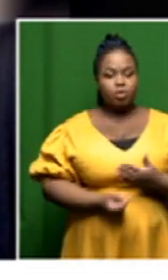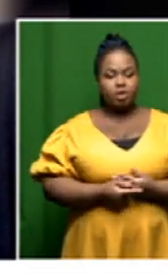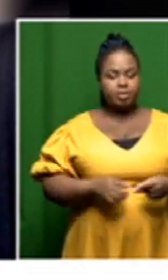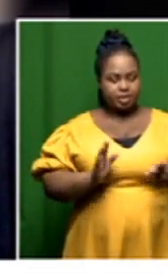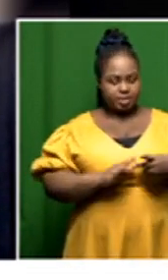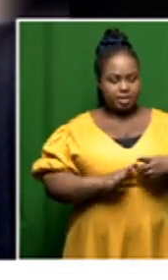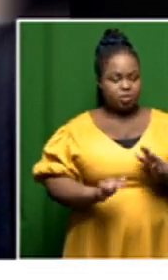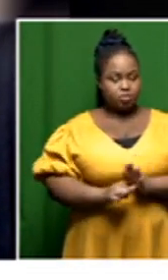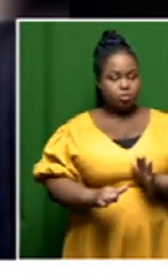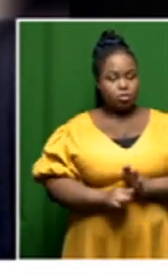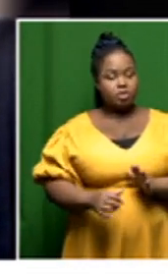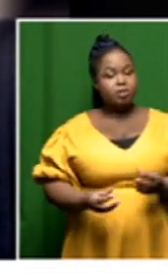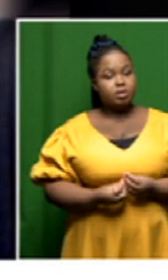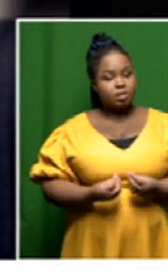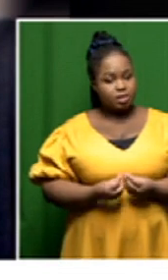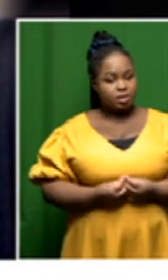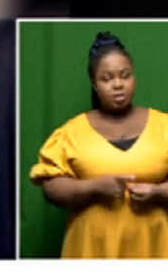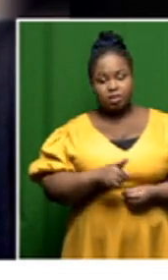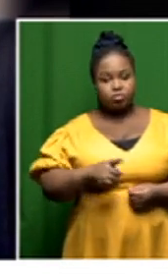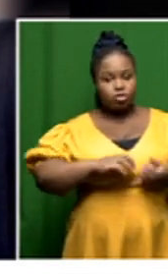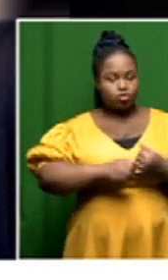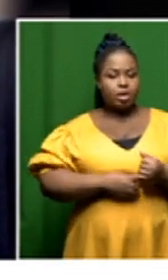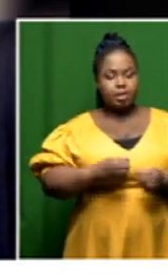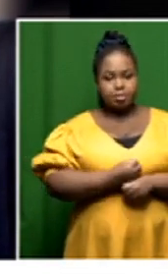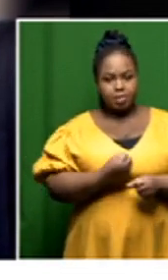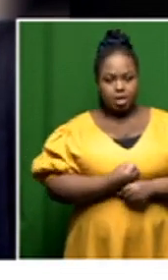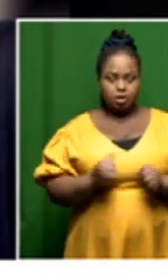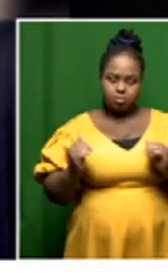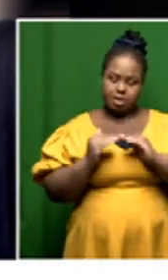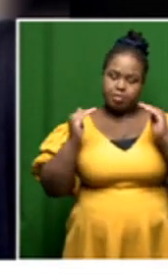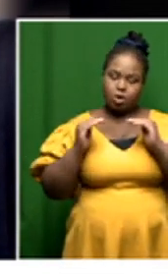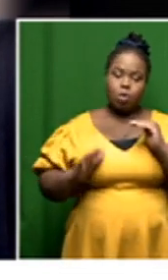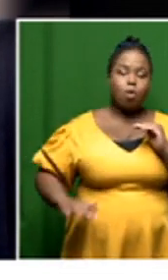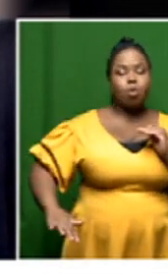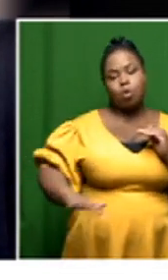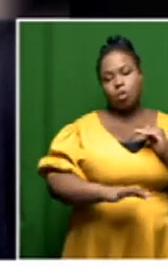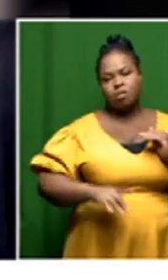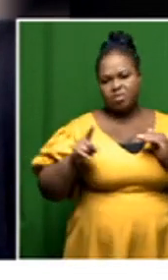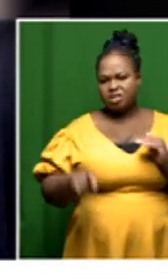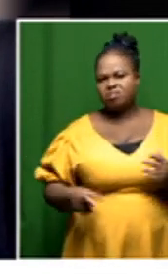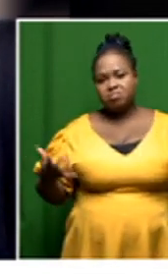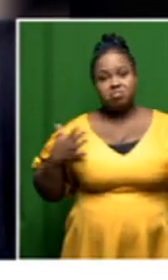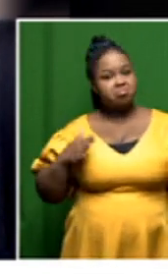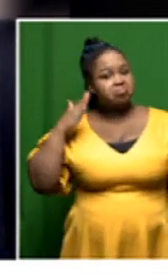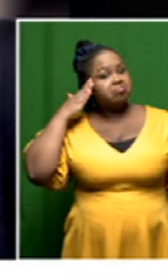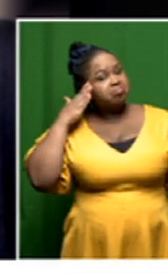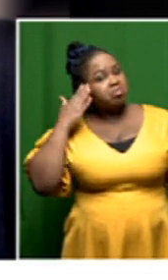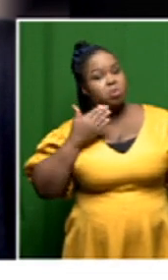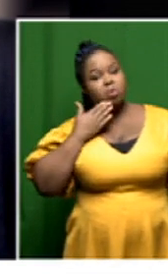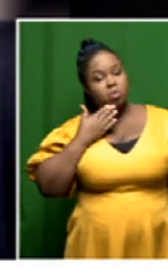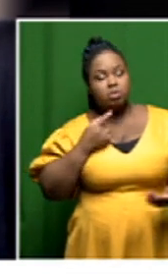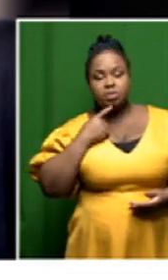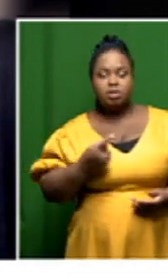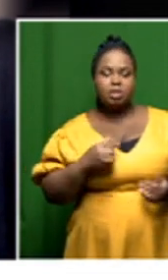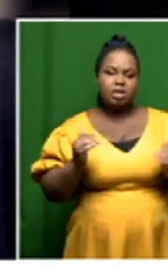important point that they try and make is that there should be equality before the law we ask again who instituted equality before the